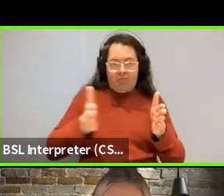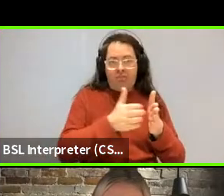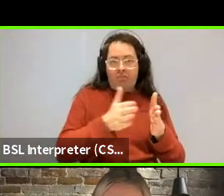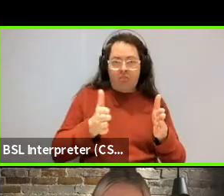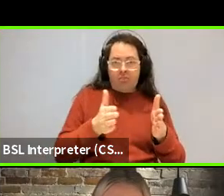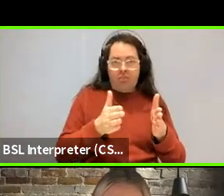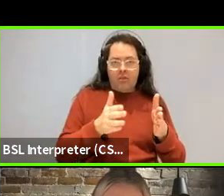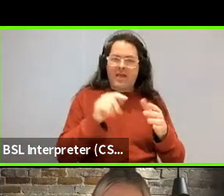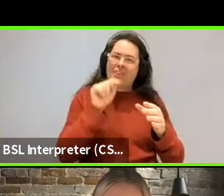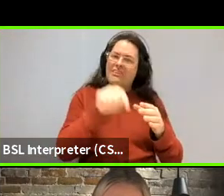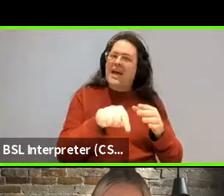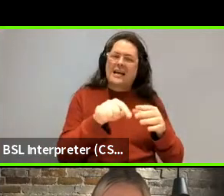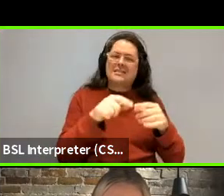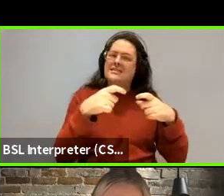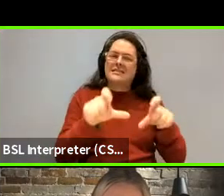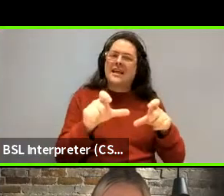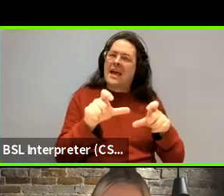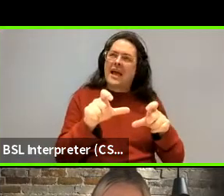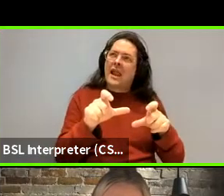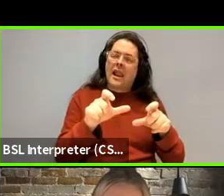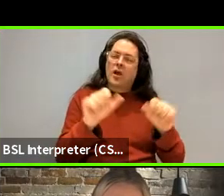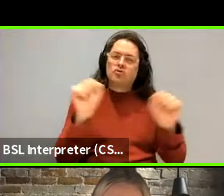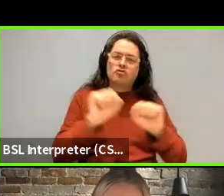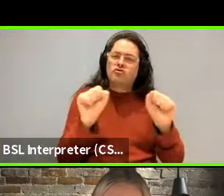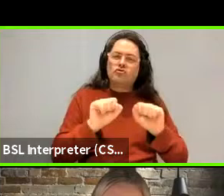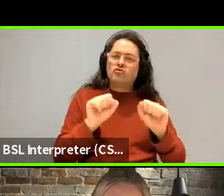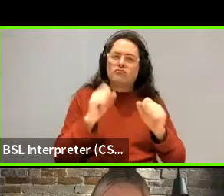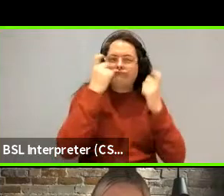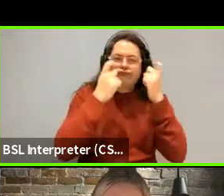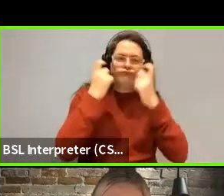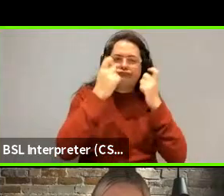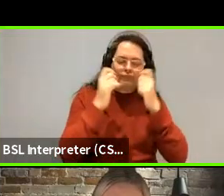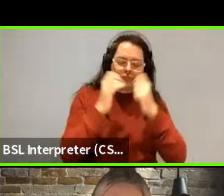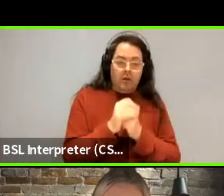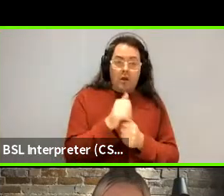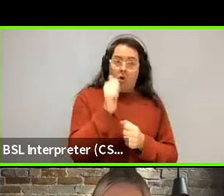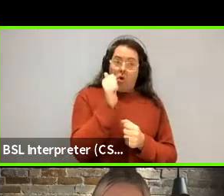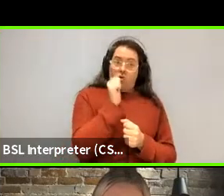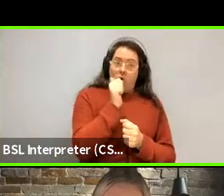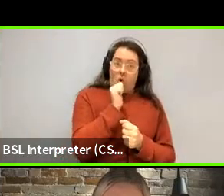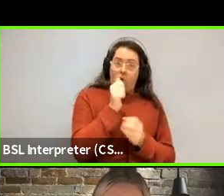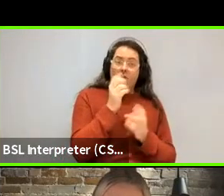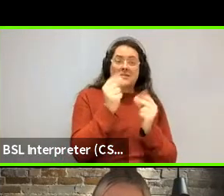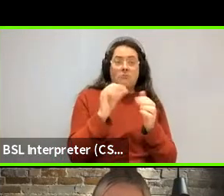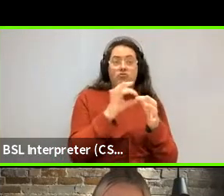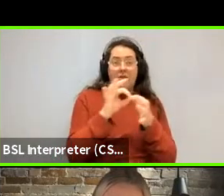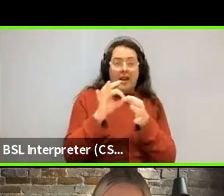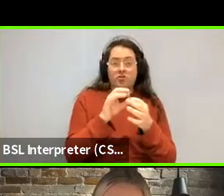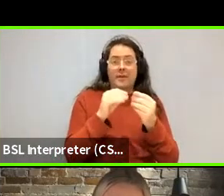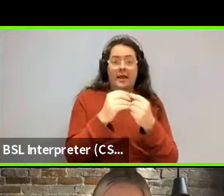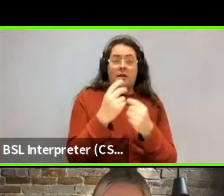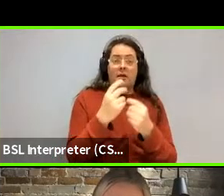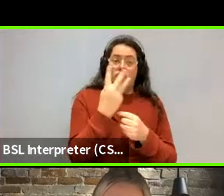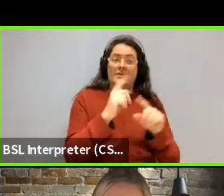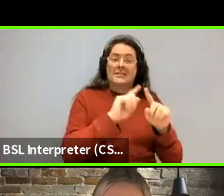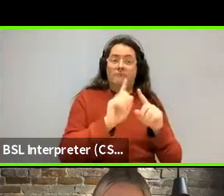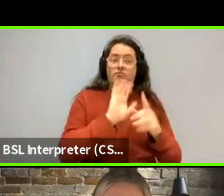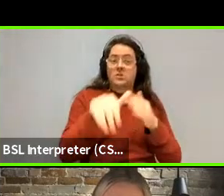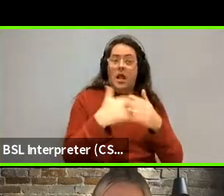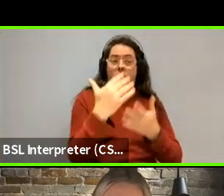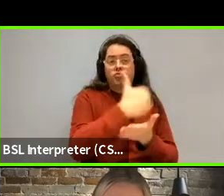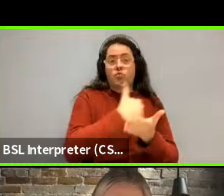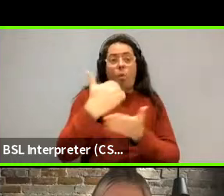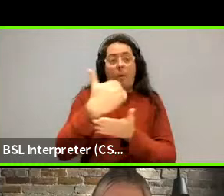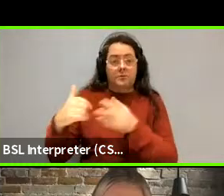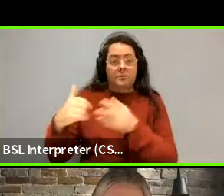haven't started to think about yet, but certainly we've already found that there's a relationship in this, in three sign language corpora that we've looked at